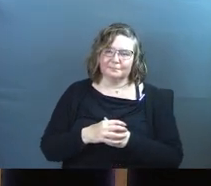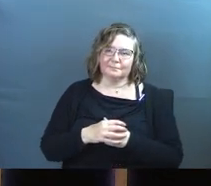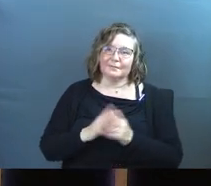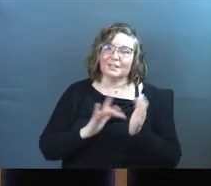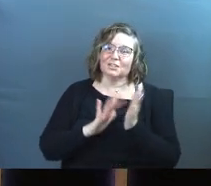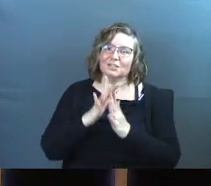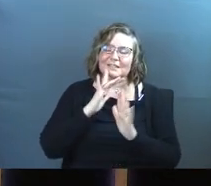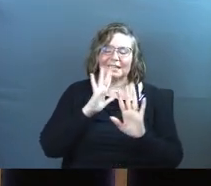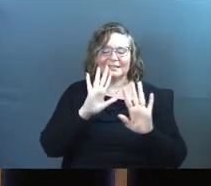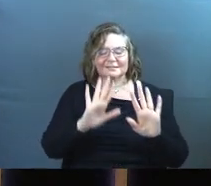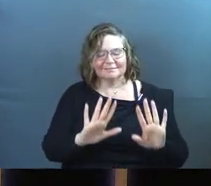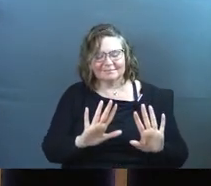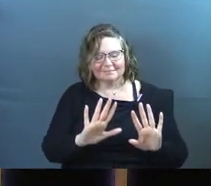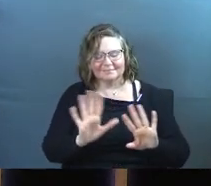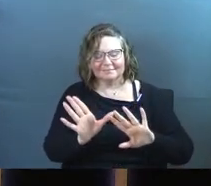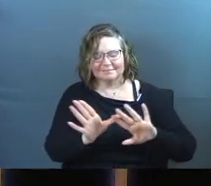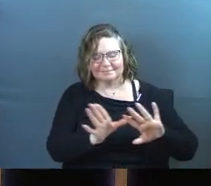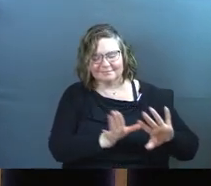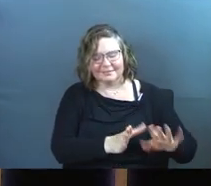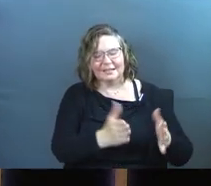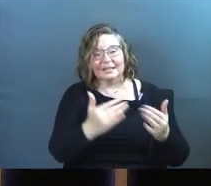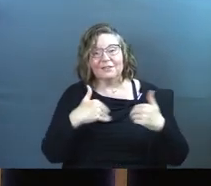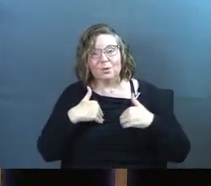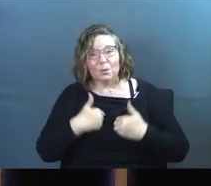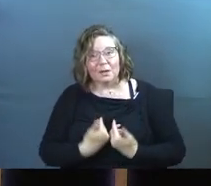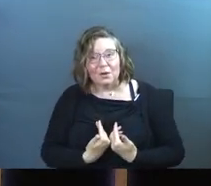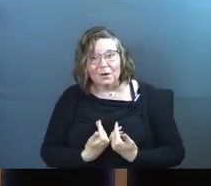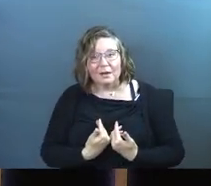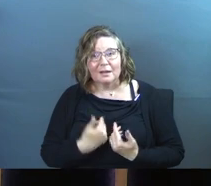And Jesus says, come to me, all who are weary.